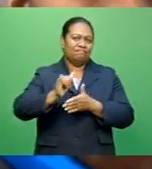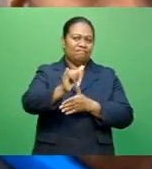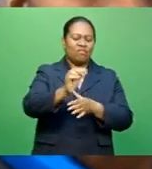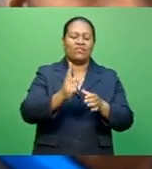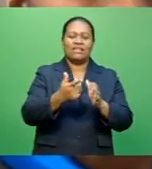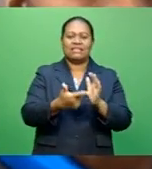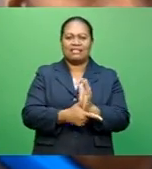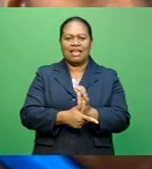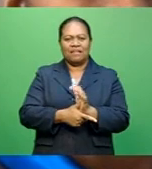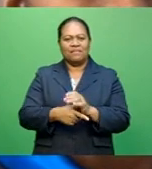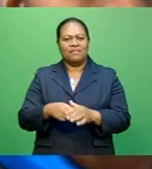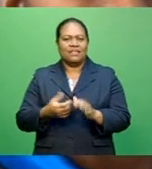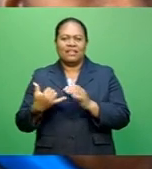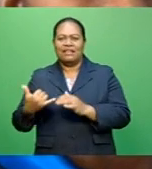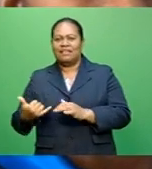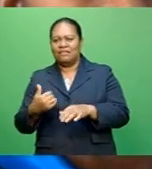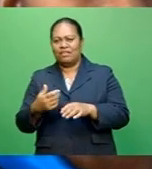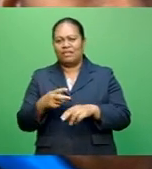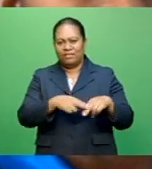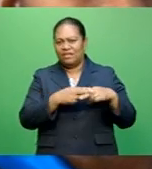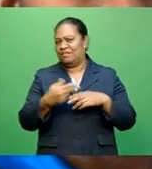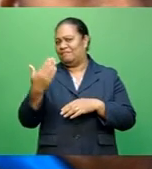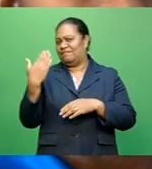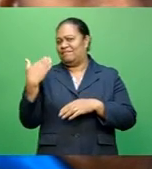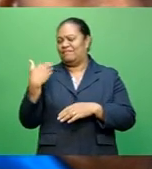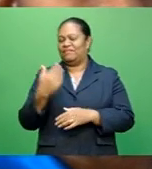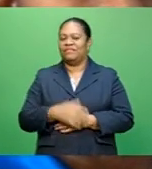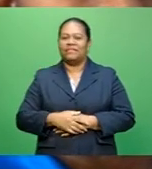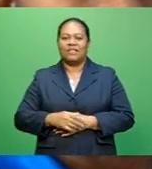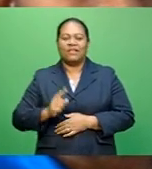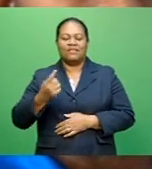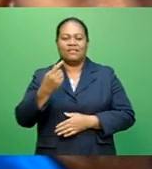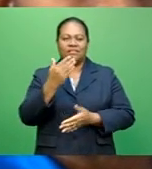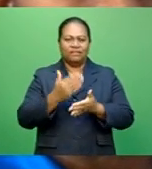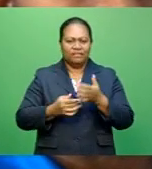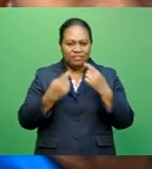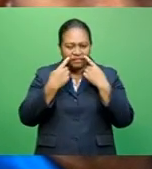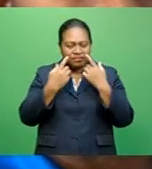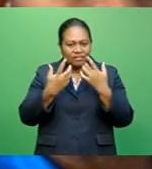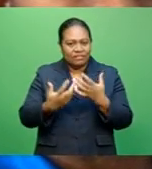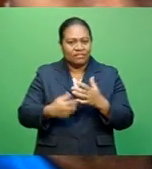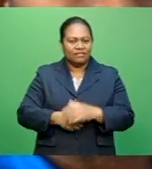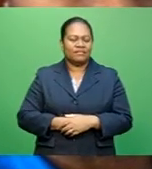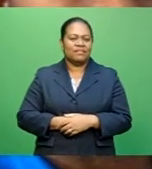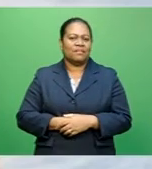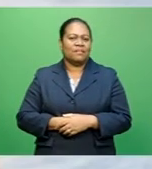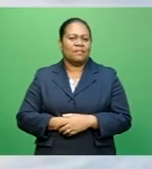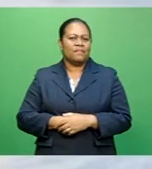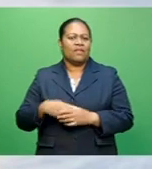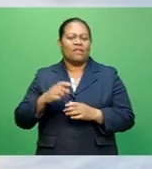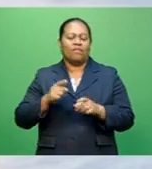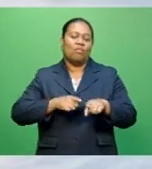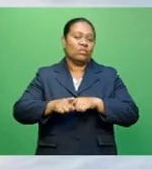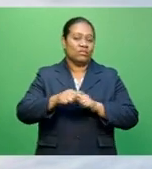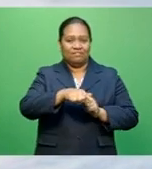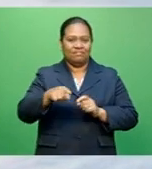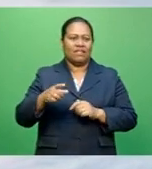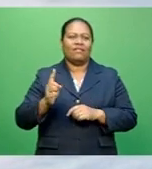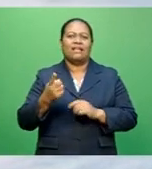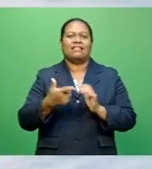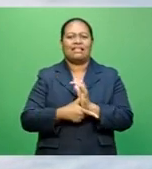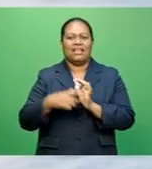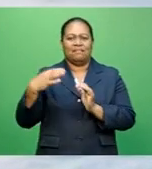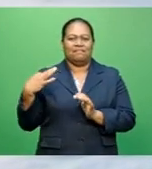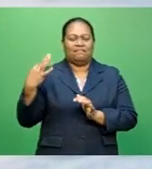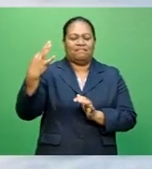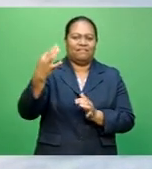weeks ago. A few funny stories of players that, you know, first time leaving their village, you know, hopping onto a plane for the first time, you know, going